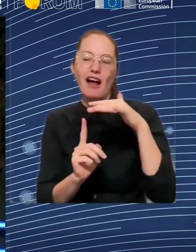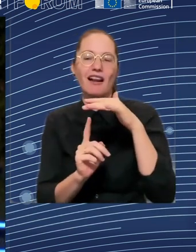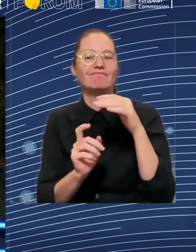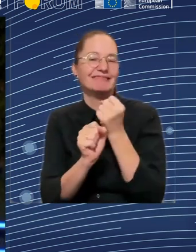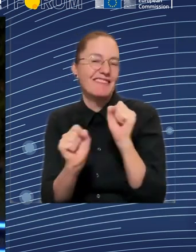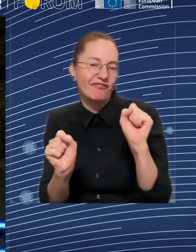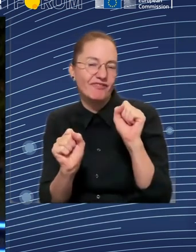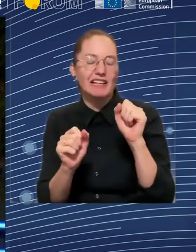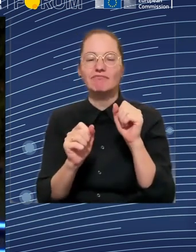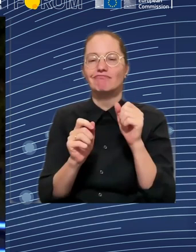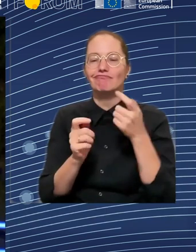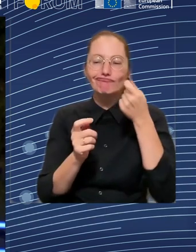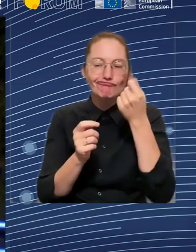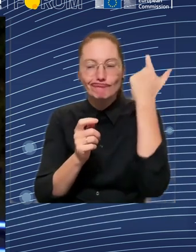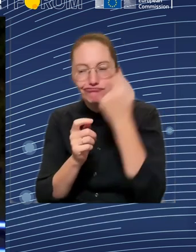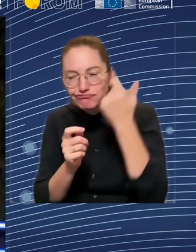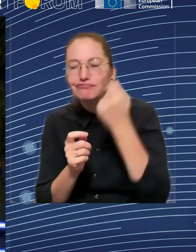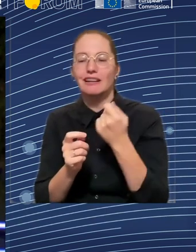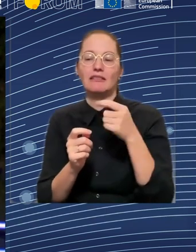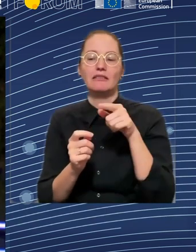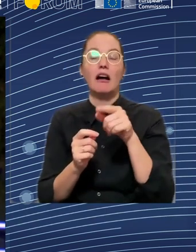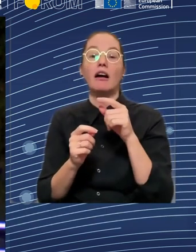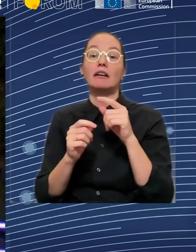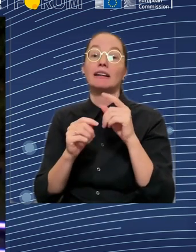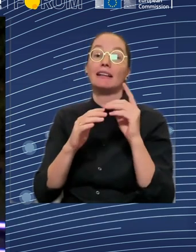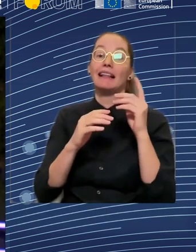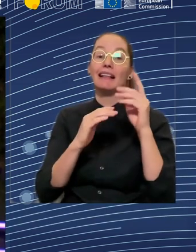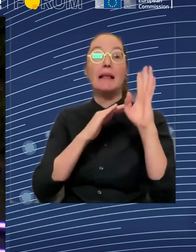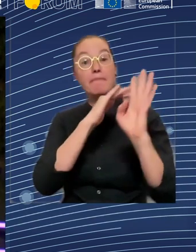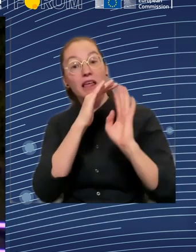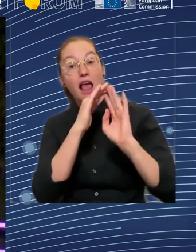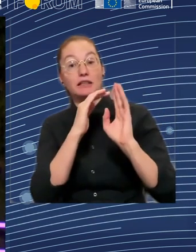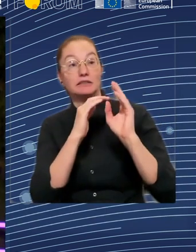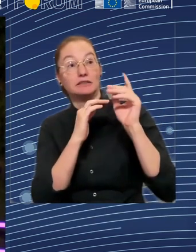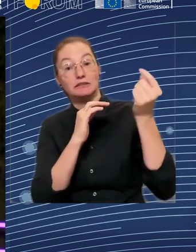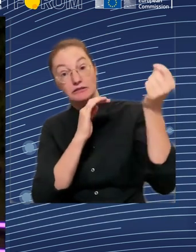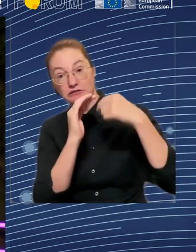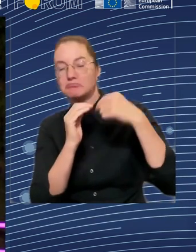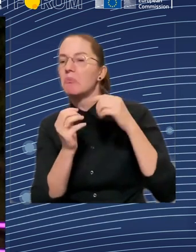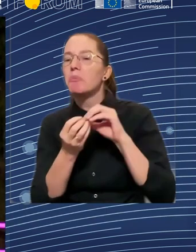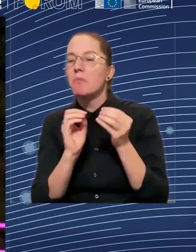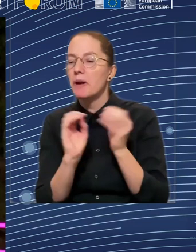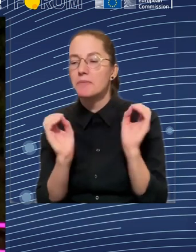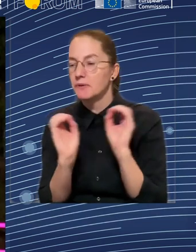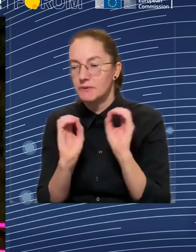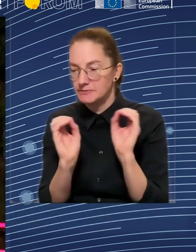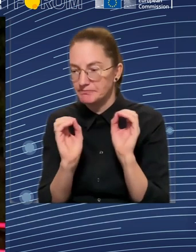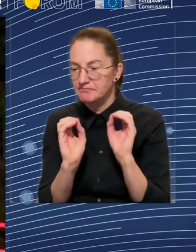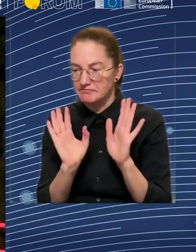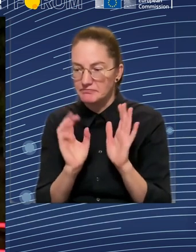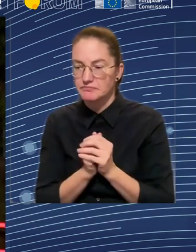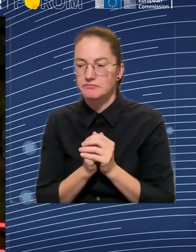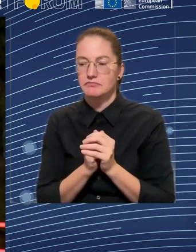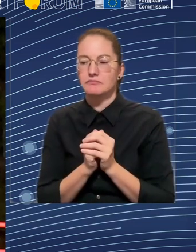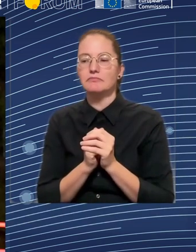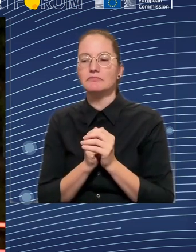very hard troubles to see that all the refugees that have come to Europe in the recent year come here because we have so good social